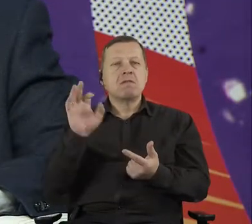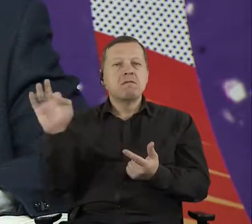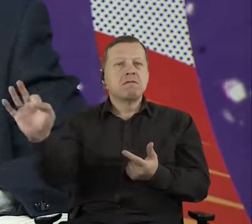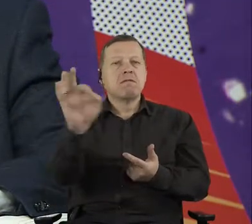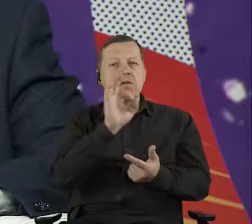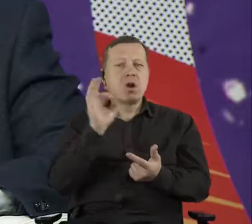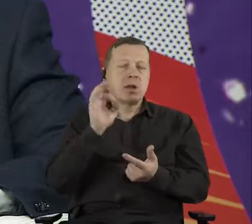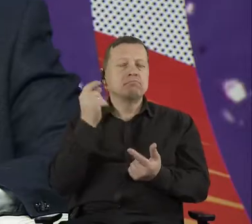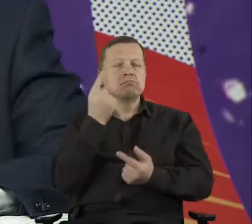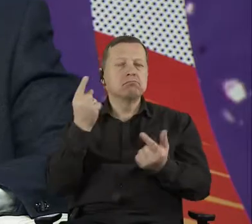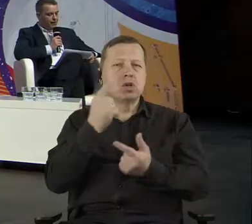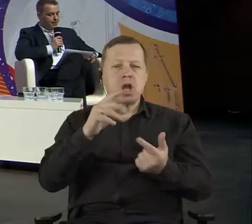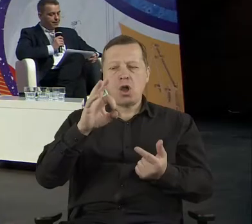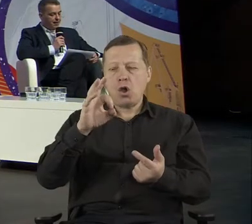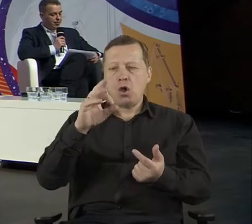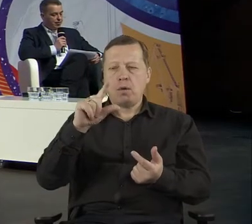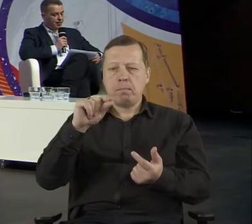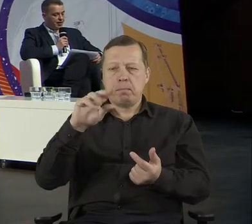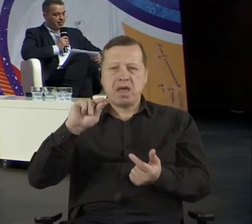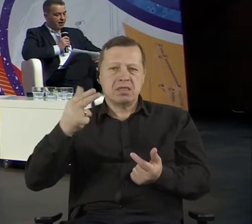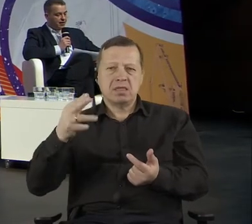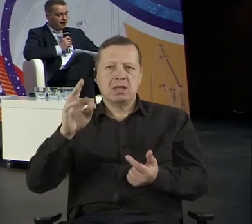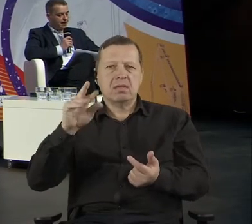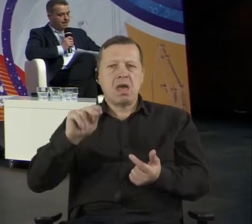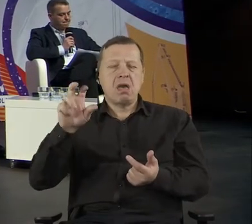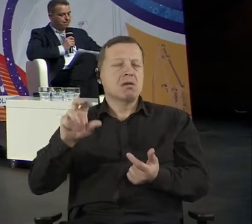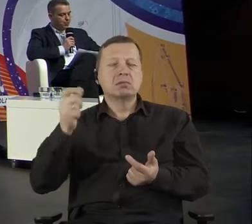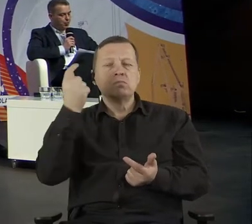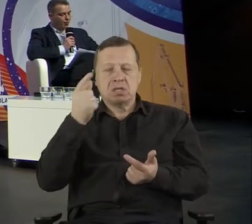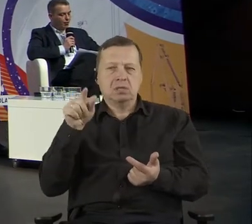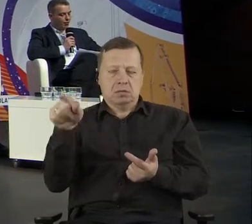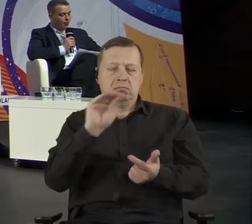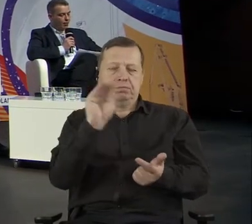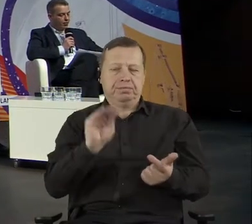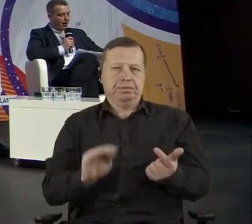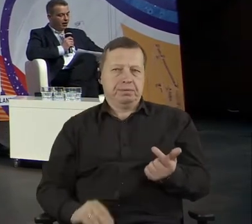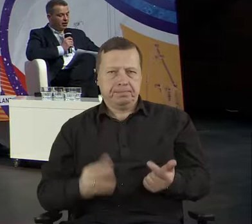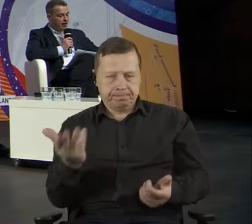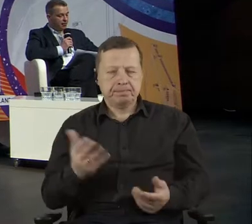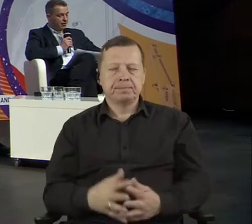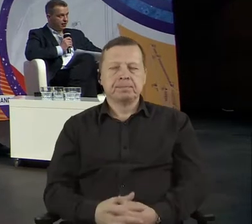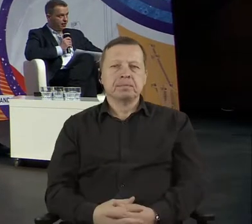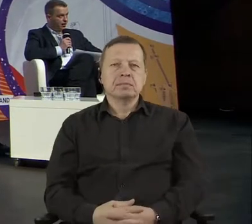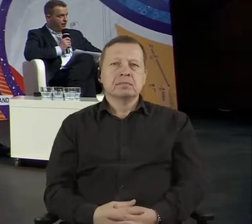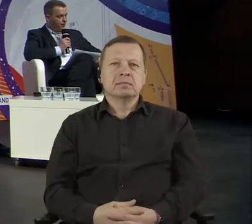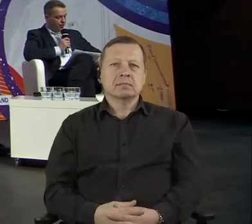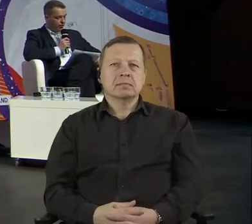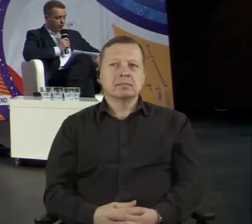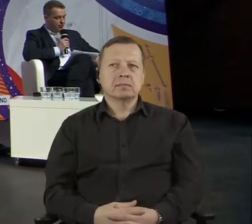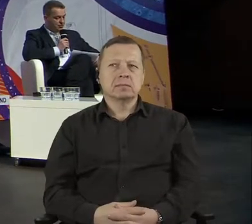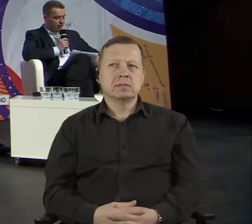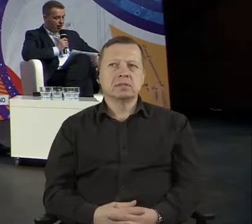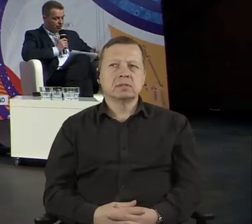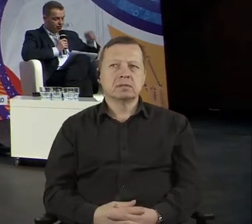the number for